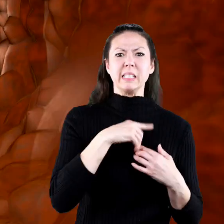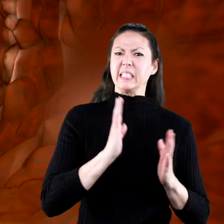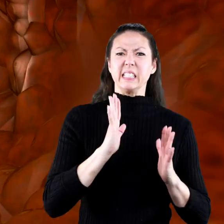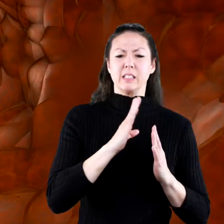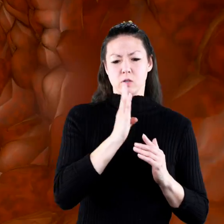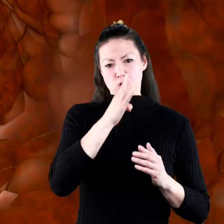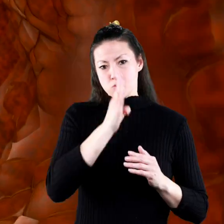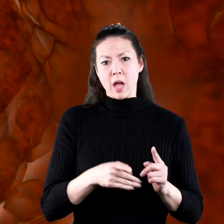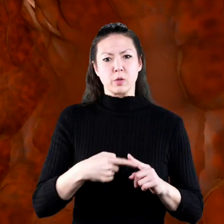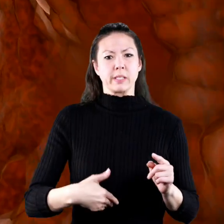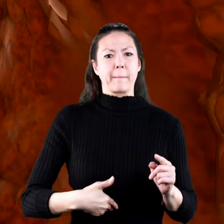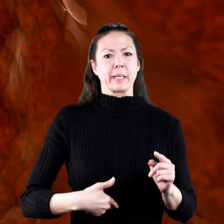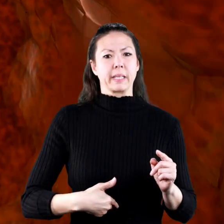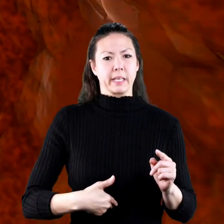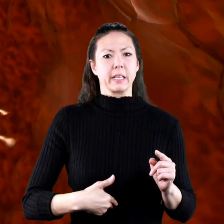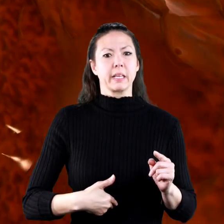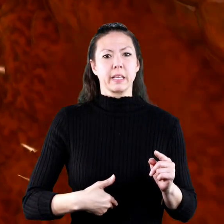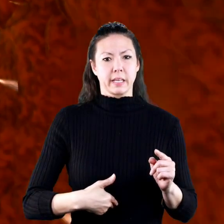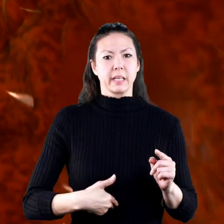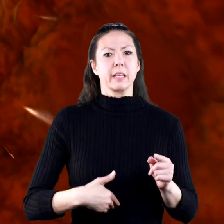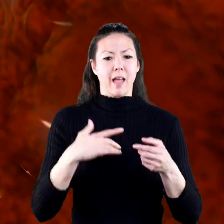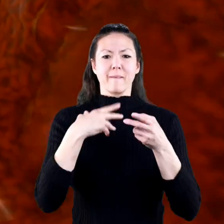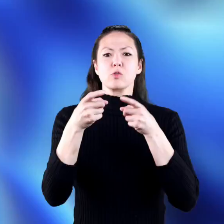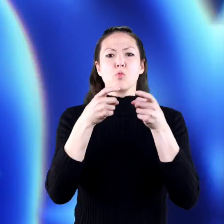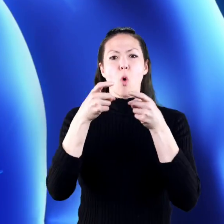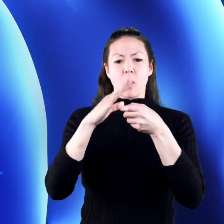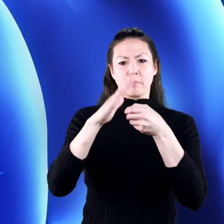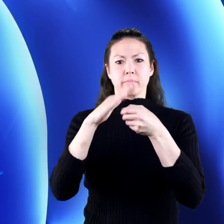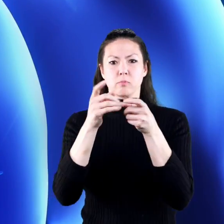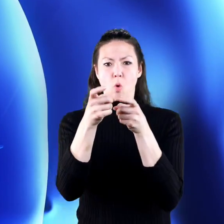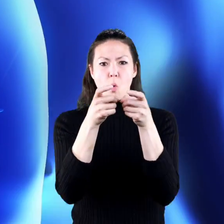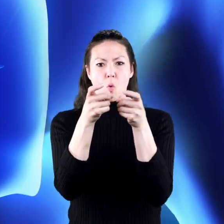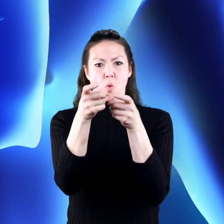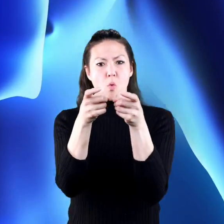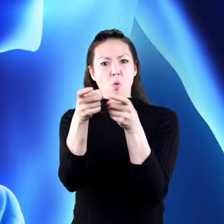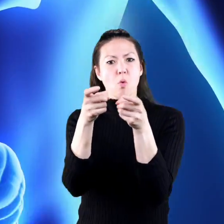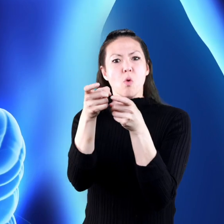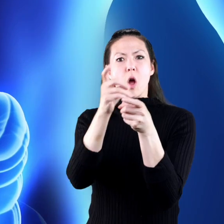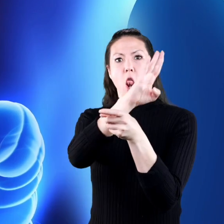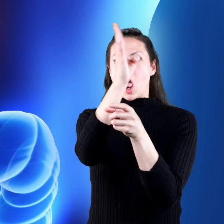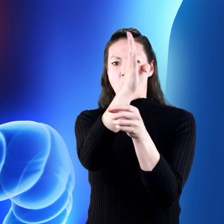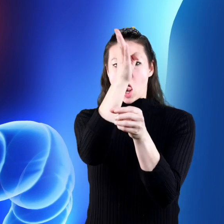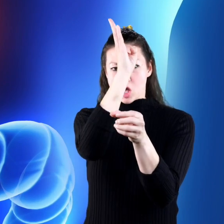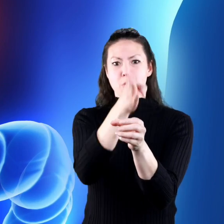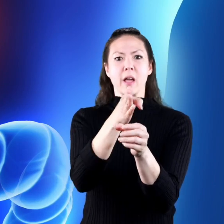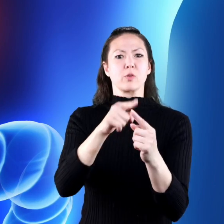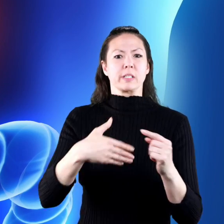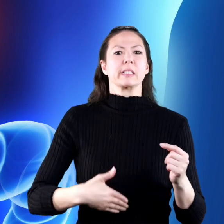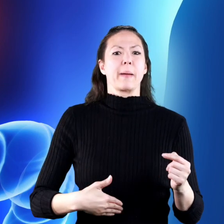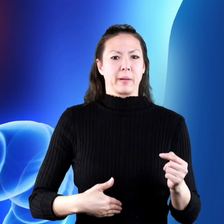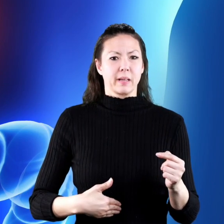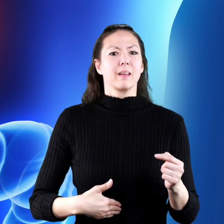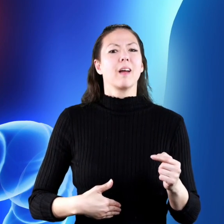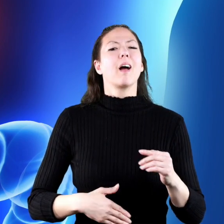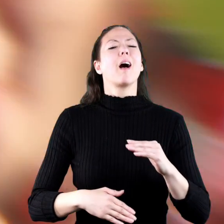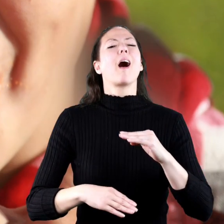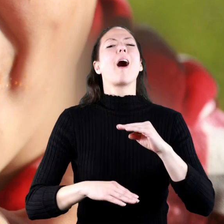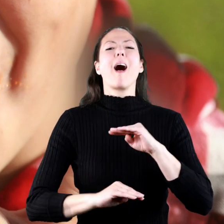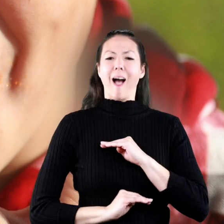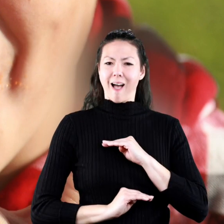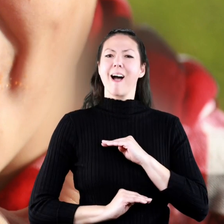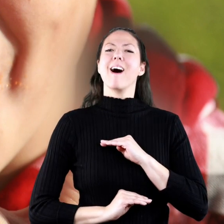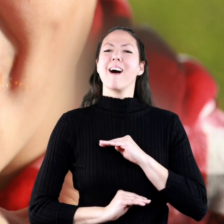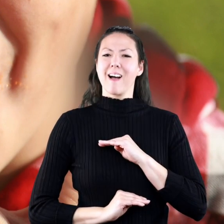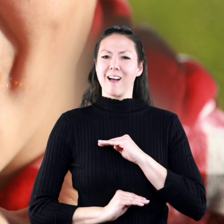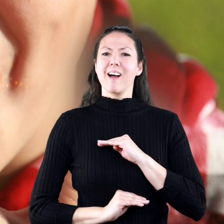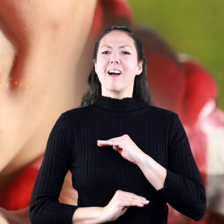Down through 10 inches of esophagus, the bolus finally reaches your stomach. Kerplunk! Yes, it's